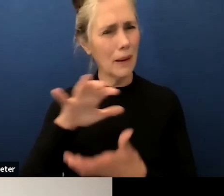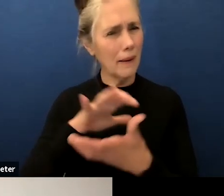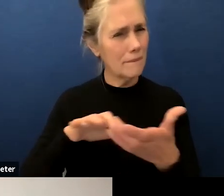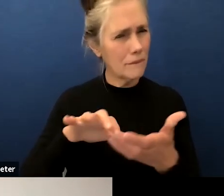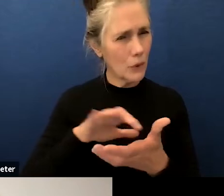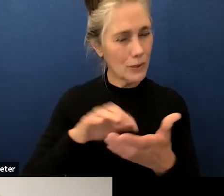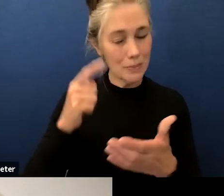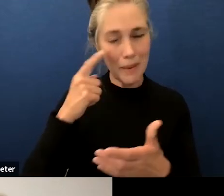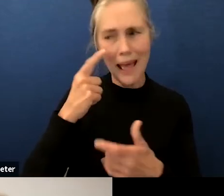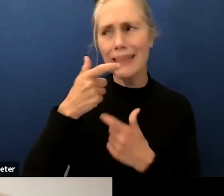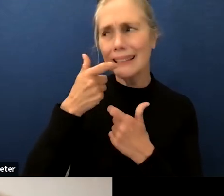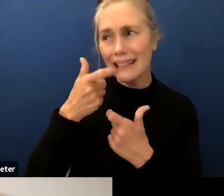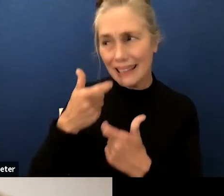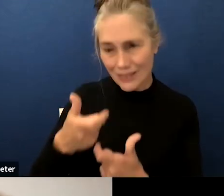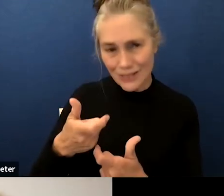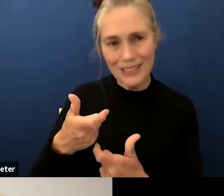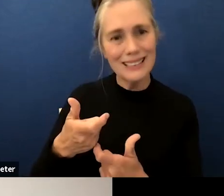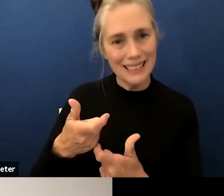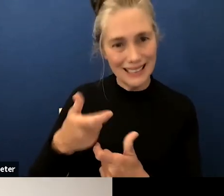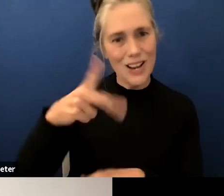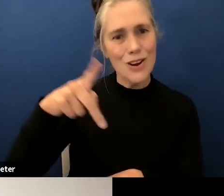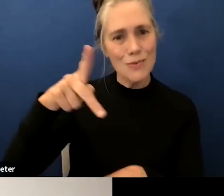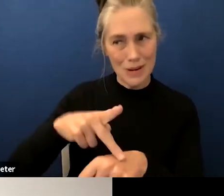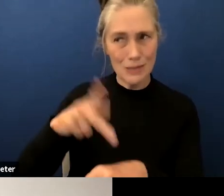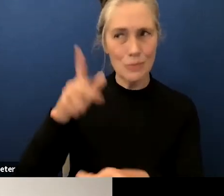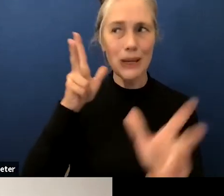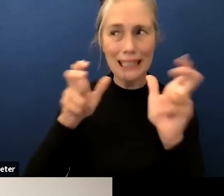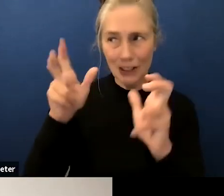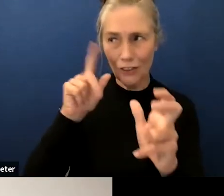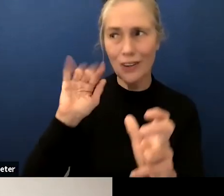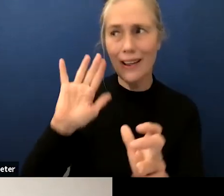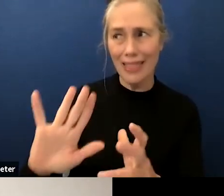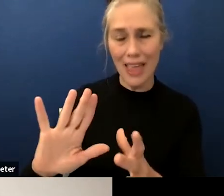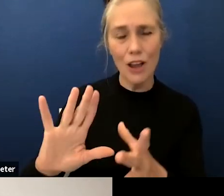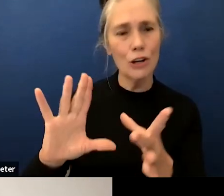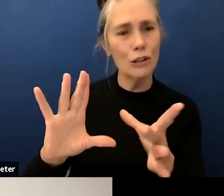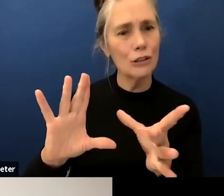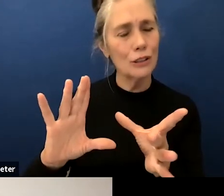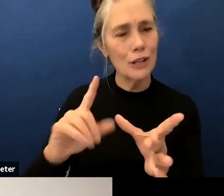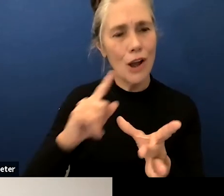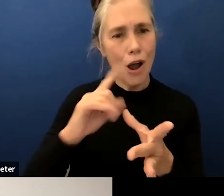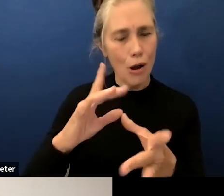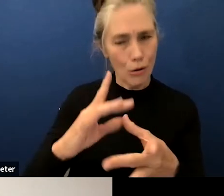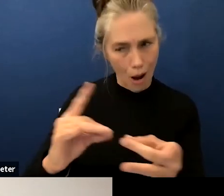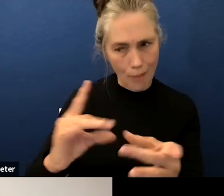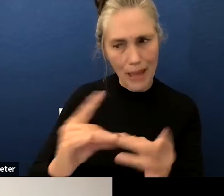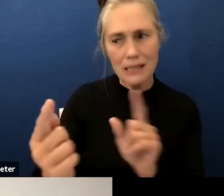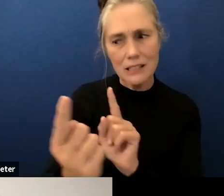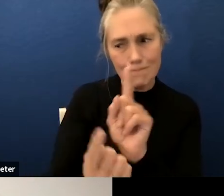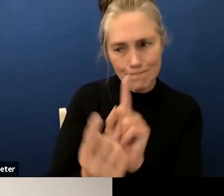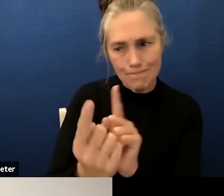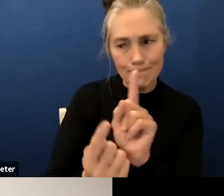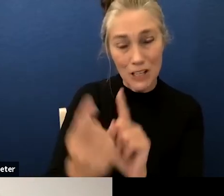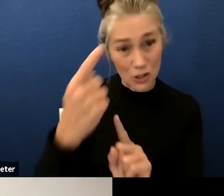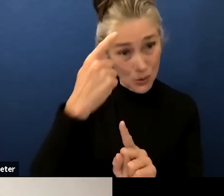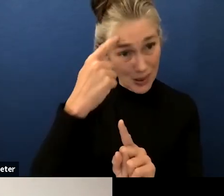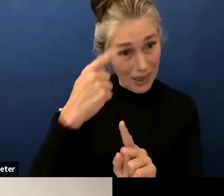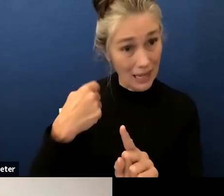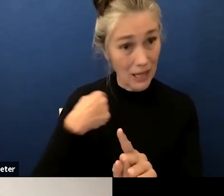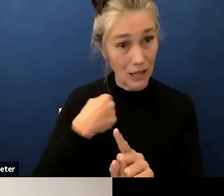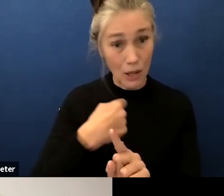interesting to hear from the principals you know to really talk to speak to it on a personal day will we kind of get back to that even if